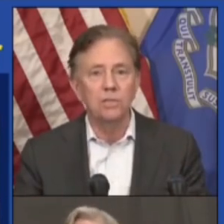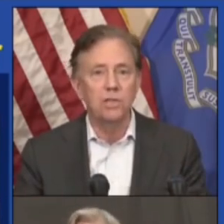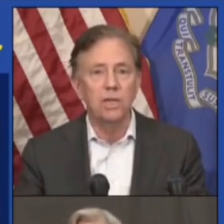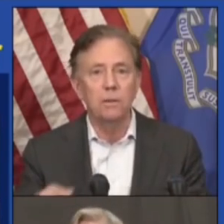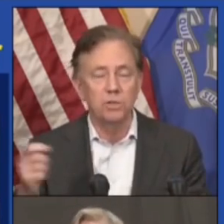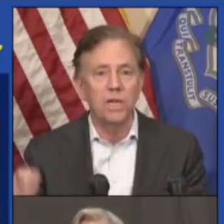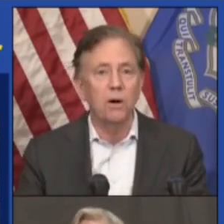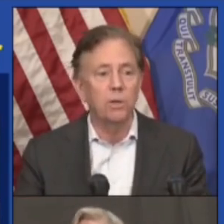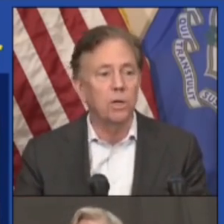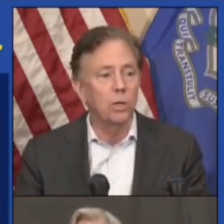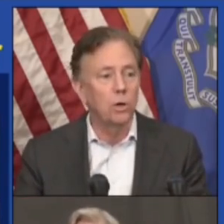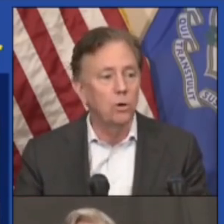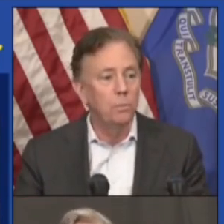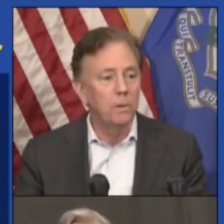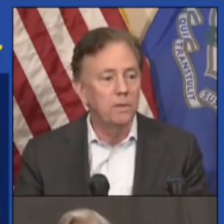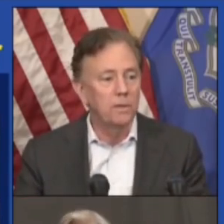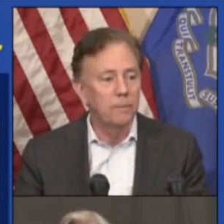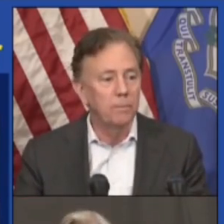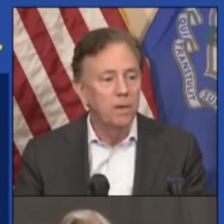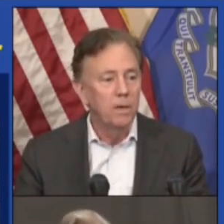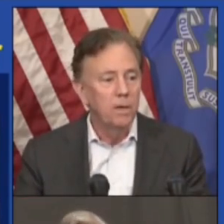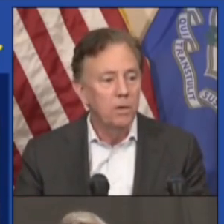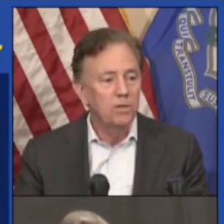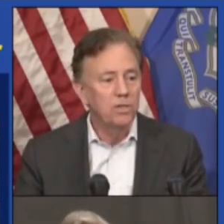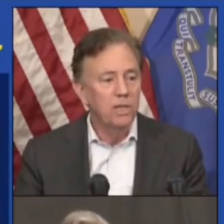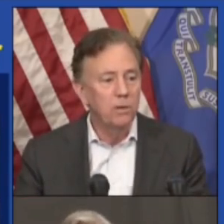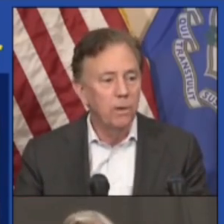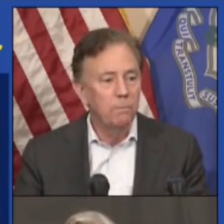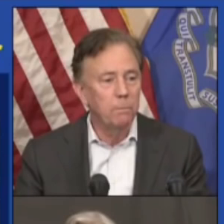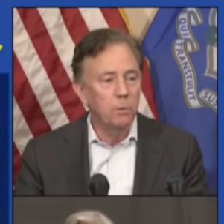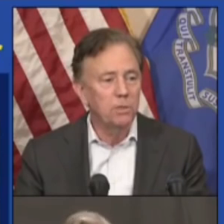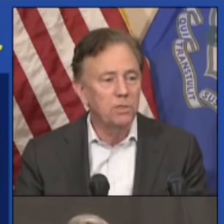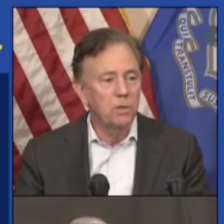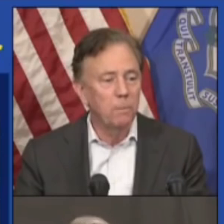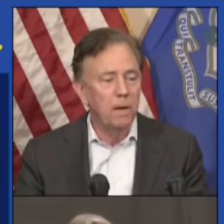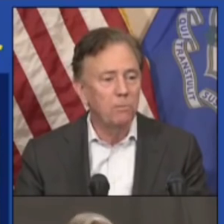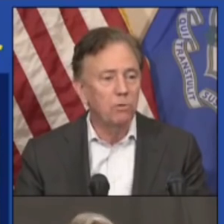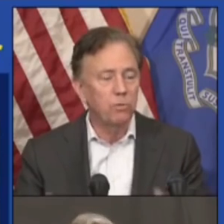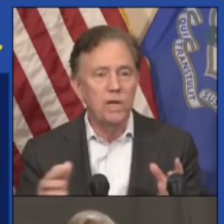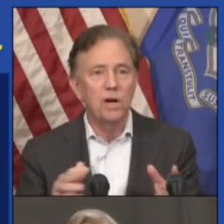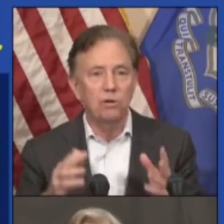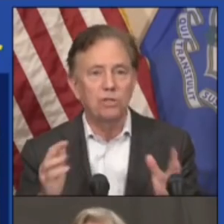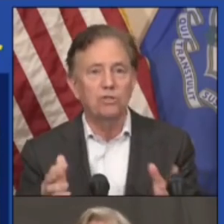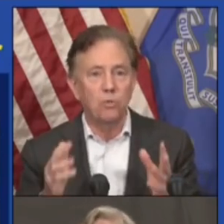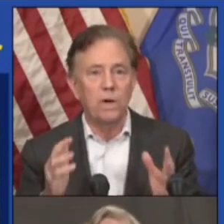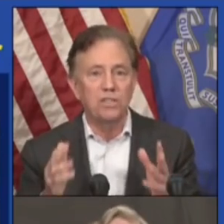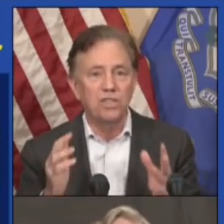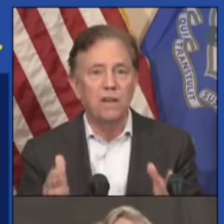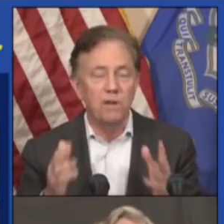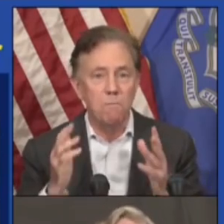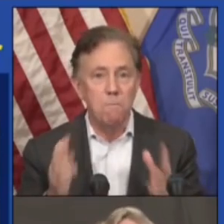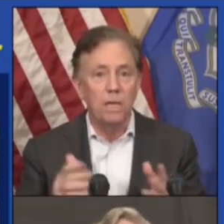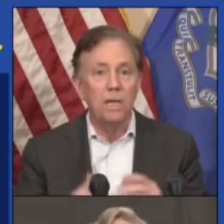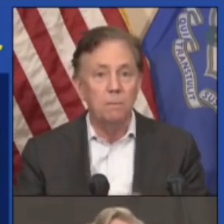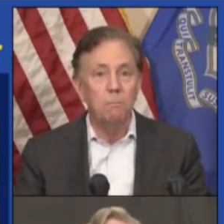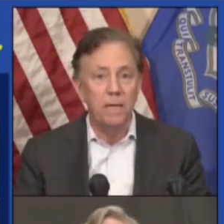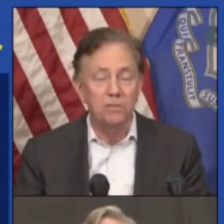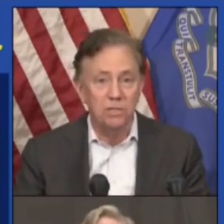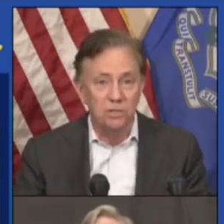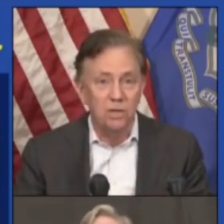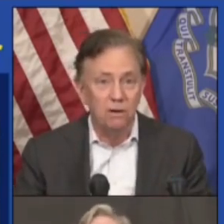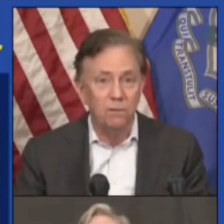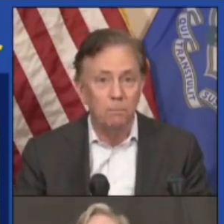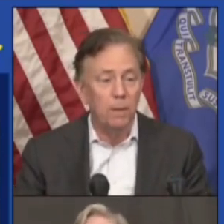Josh and his team scoured the globe, and you can see that we purchased about 327 million